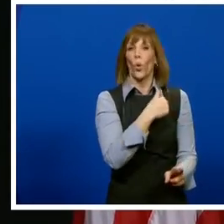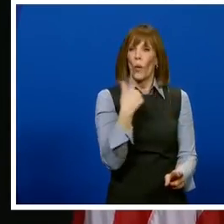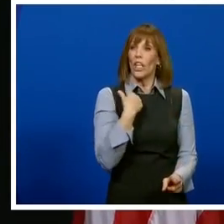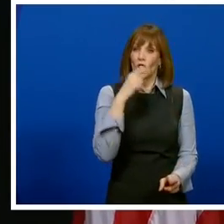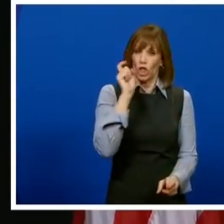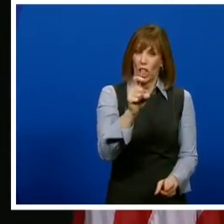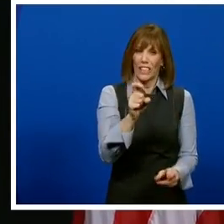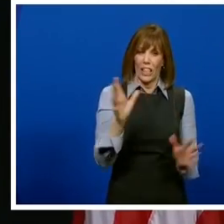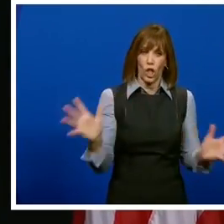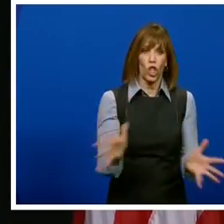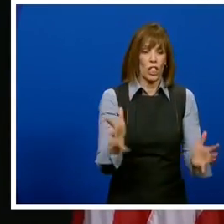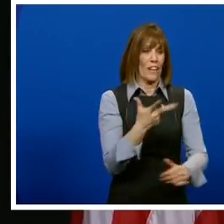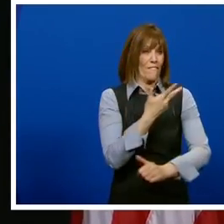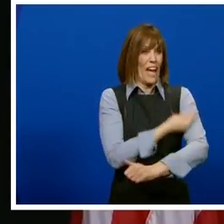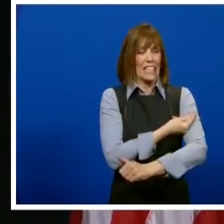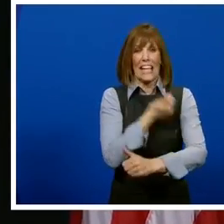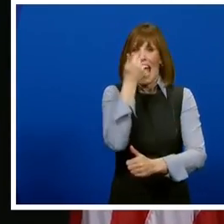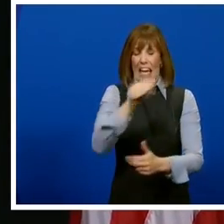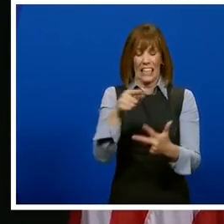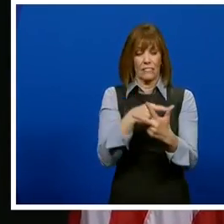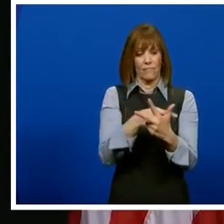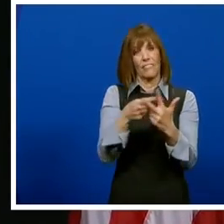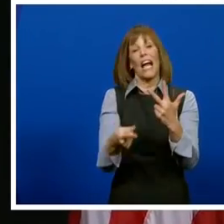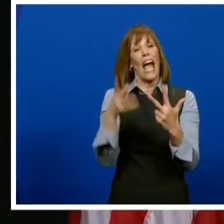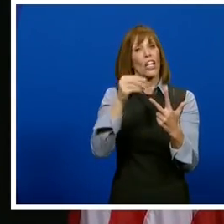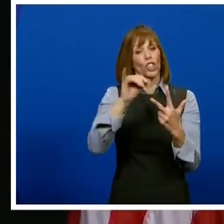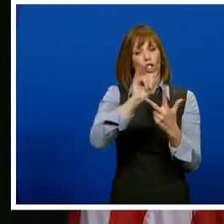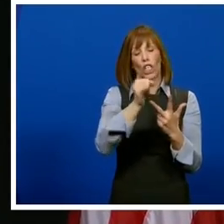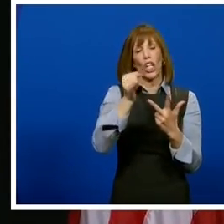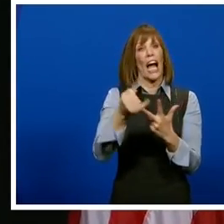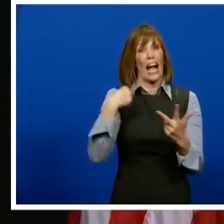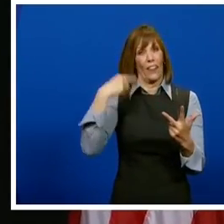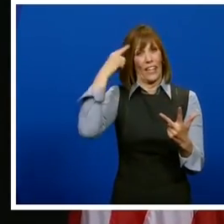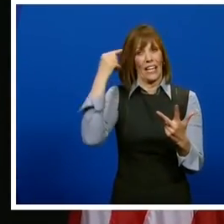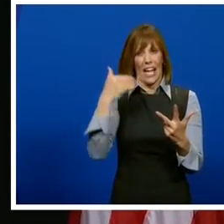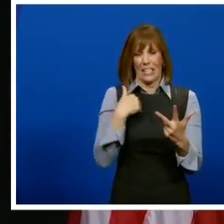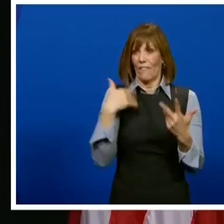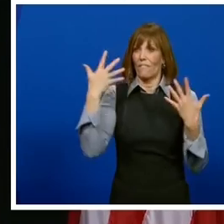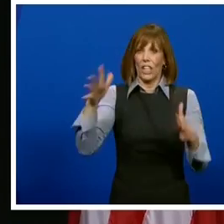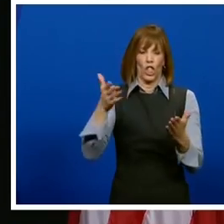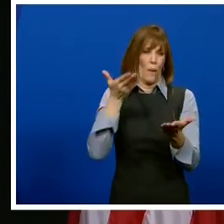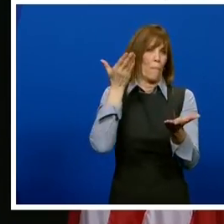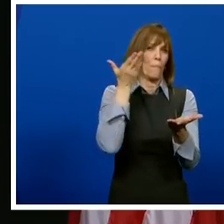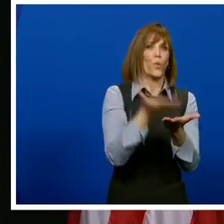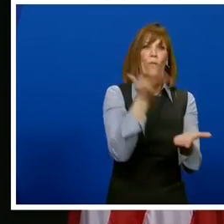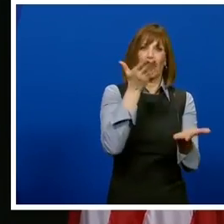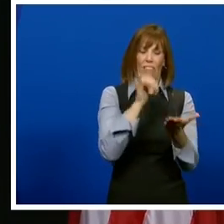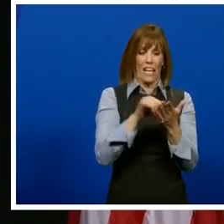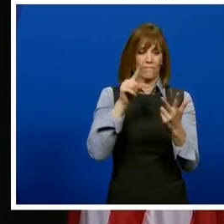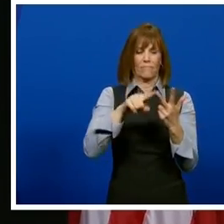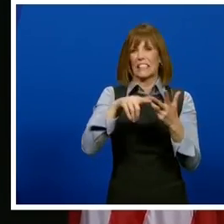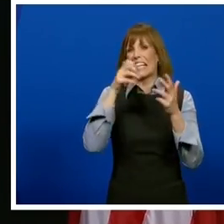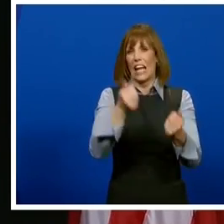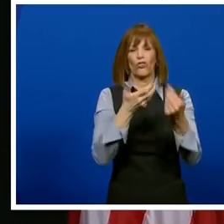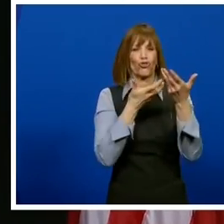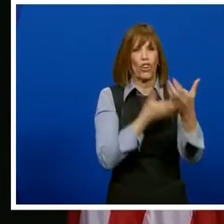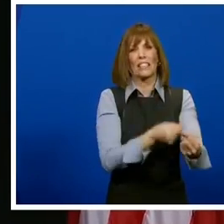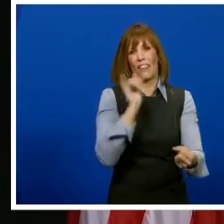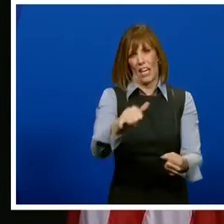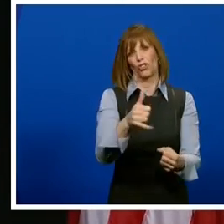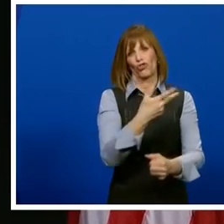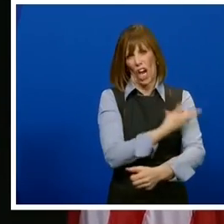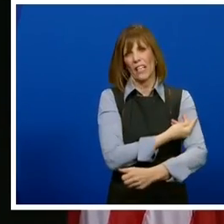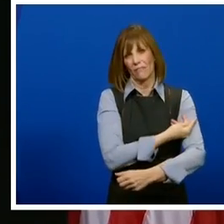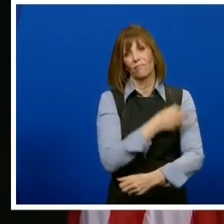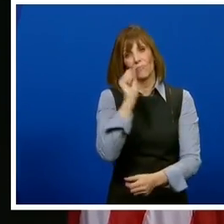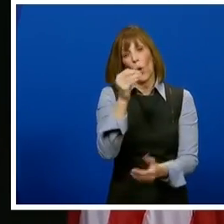vaccine that is available. And Johnson and Johnson, I think, has, you know, defended the research that they've used as well. So, again,